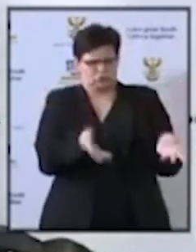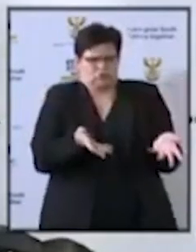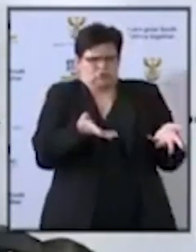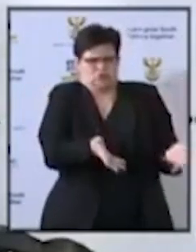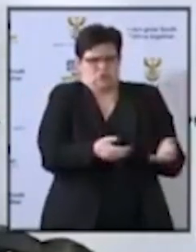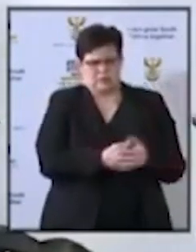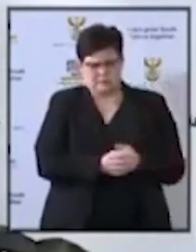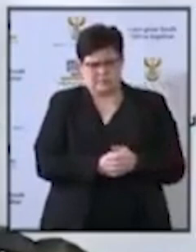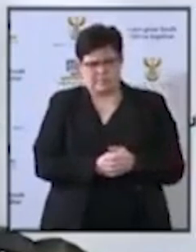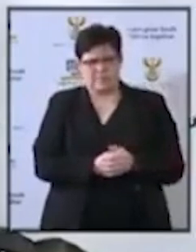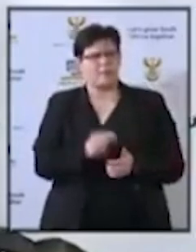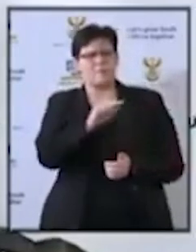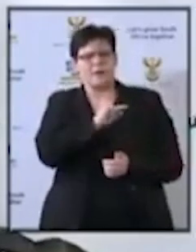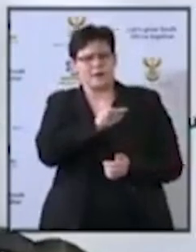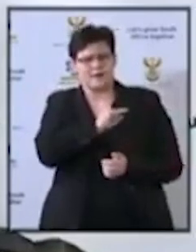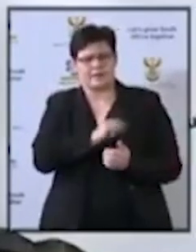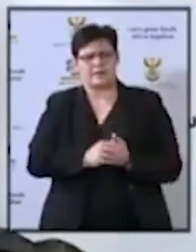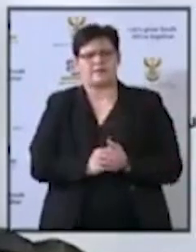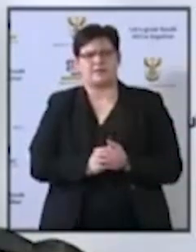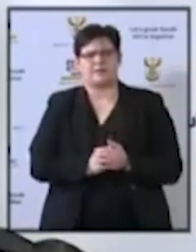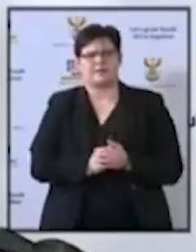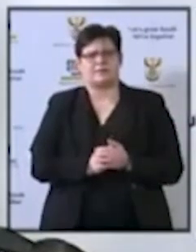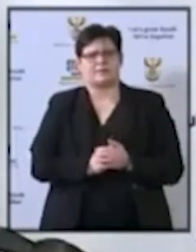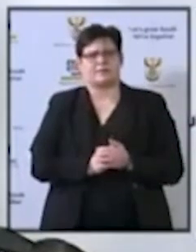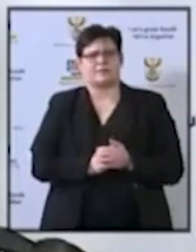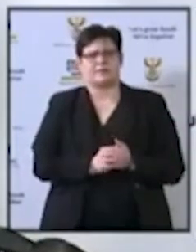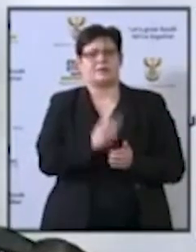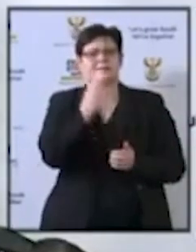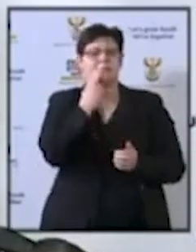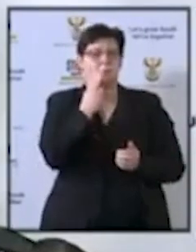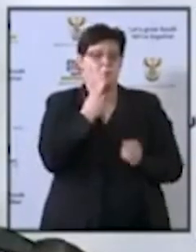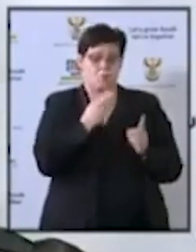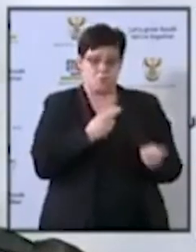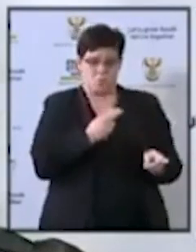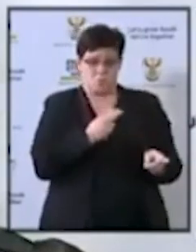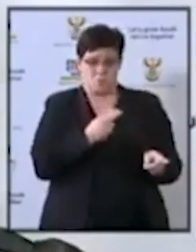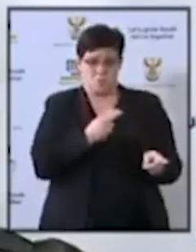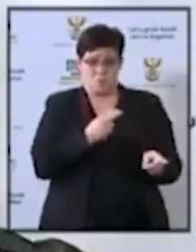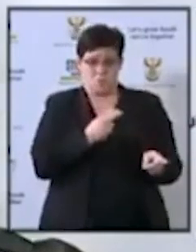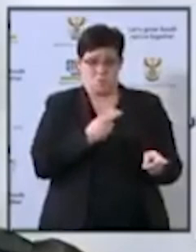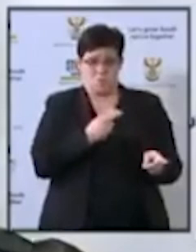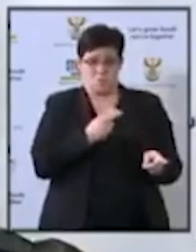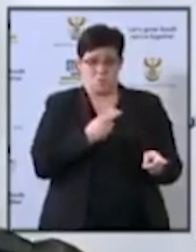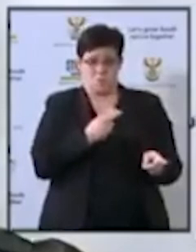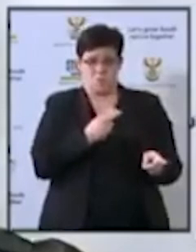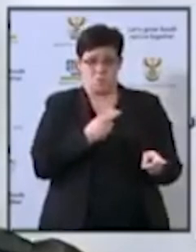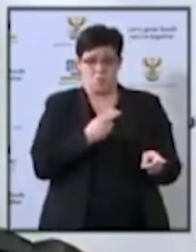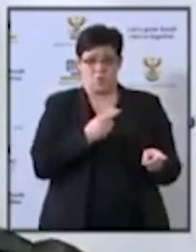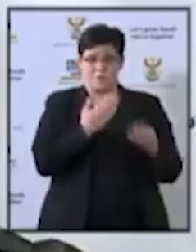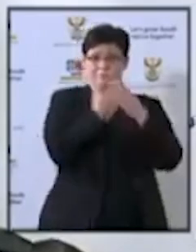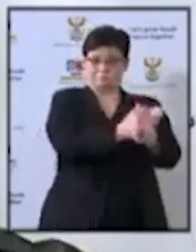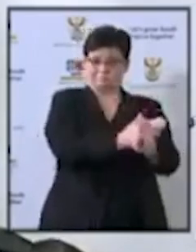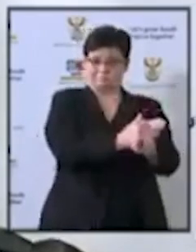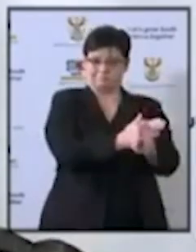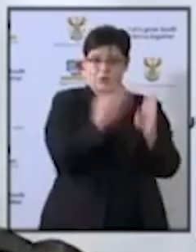A part of the reason is that tobacco, the reason tobacco was banned was that